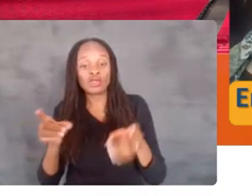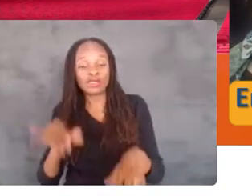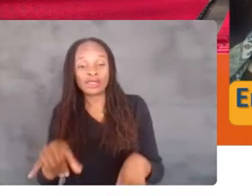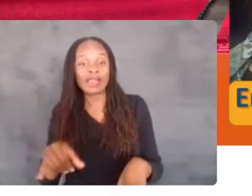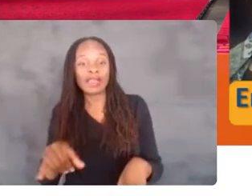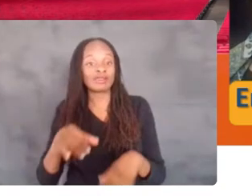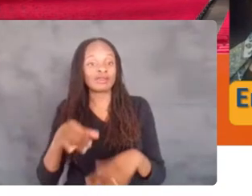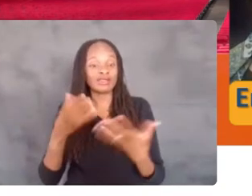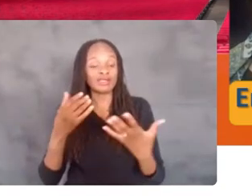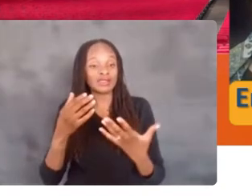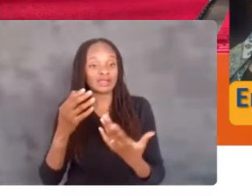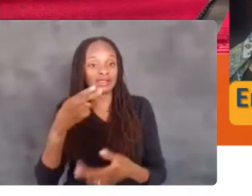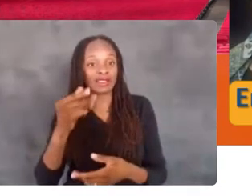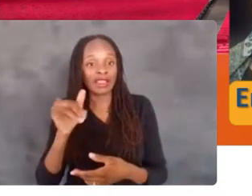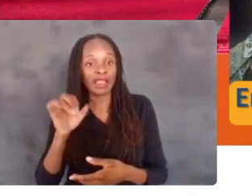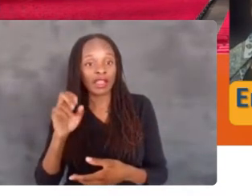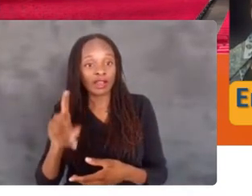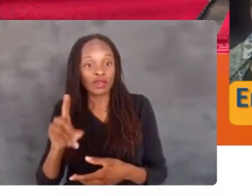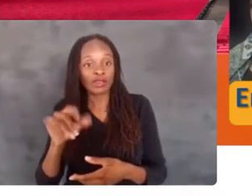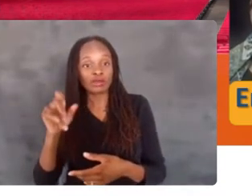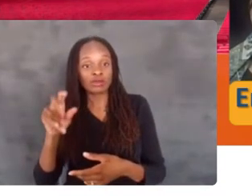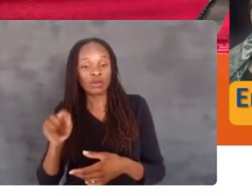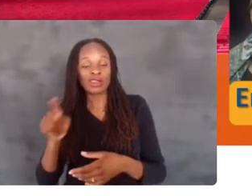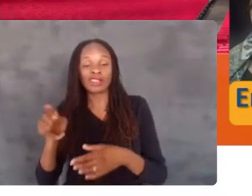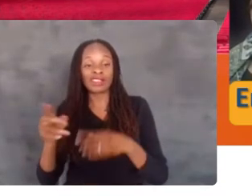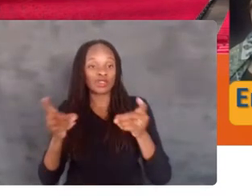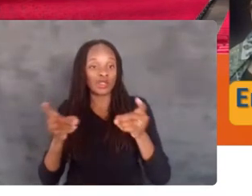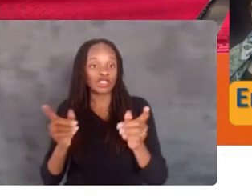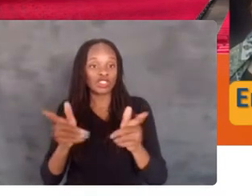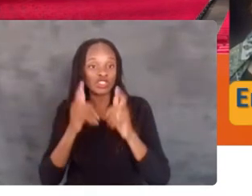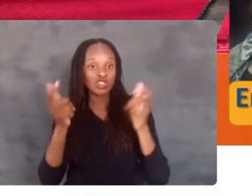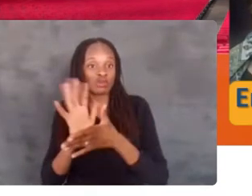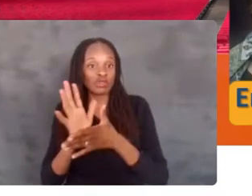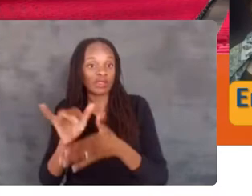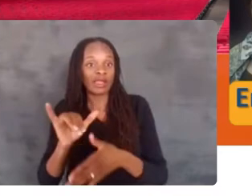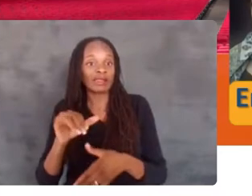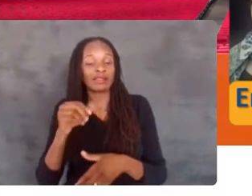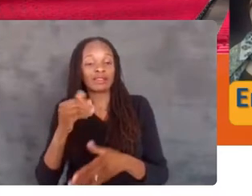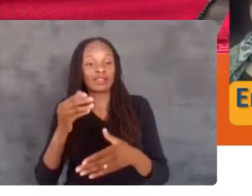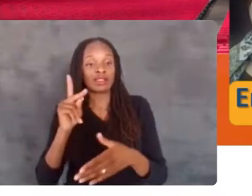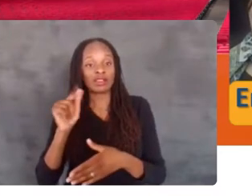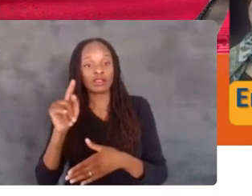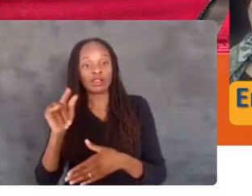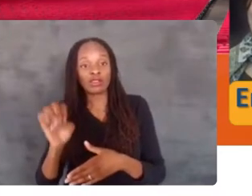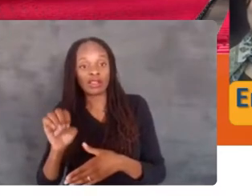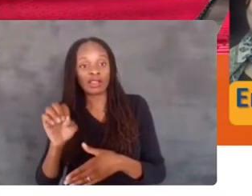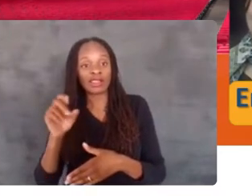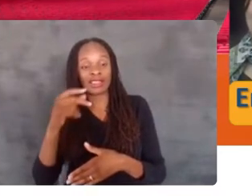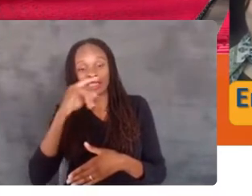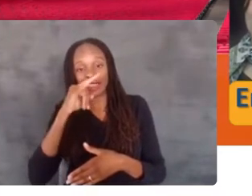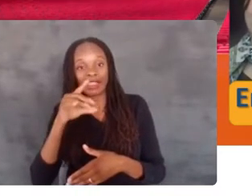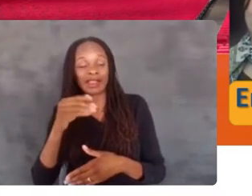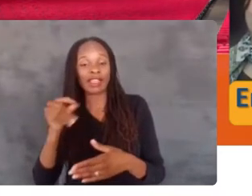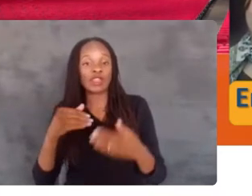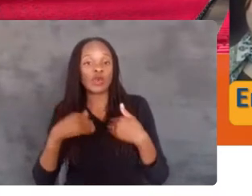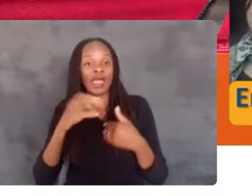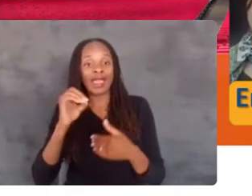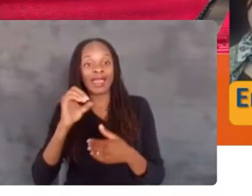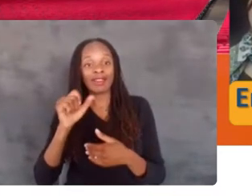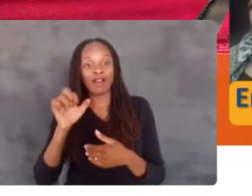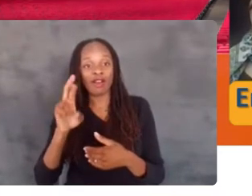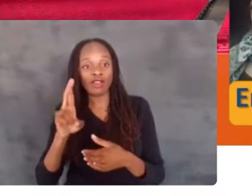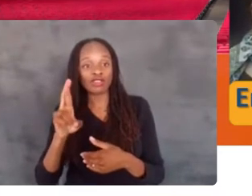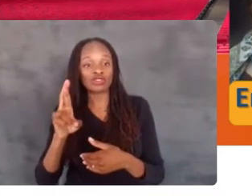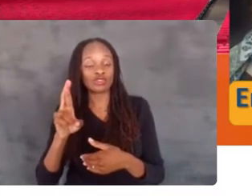including The Karate Kid. And you've also had Oscar winners and Marsha Gay Harden in your films. Can you talk about